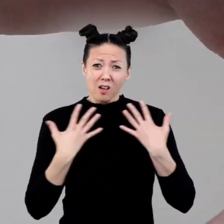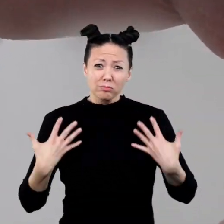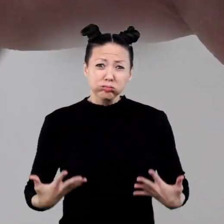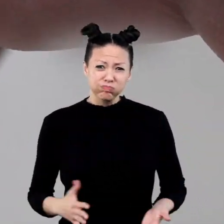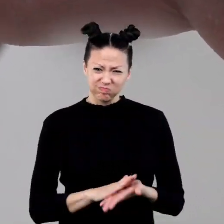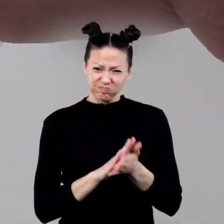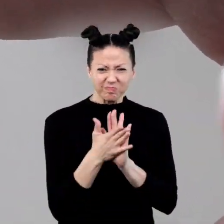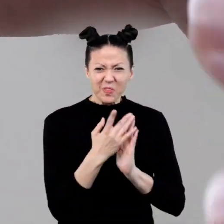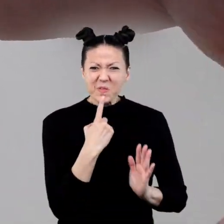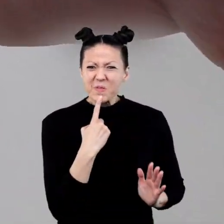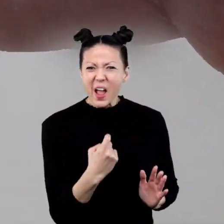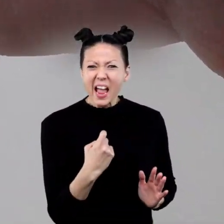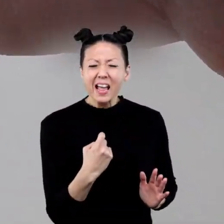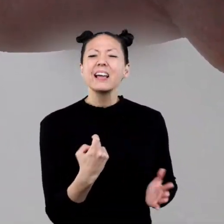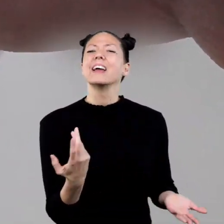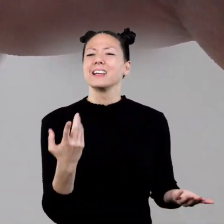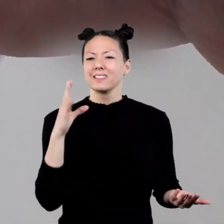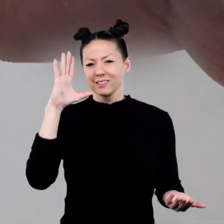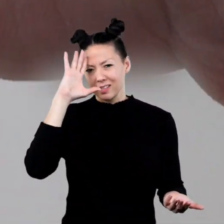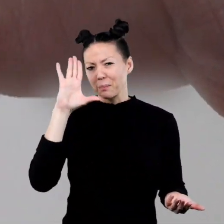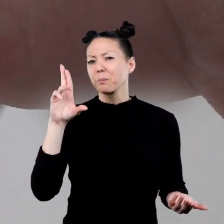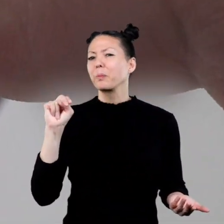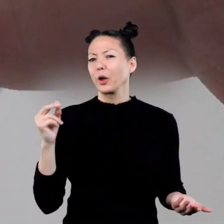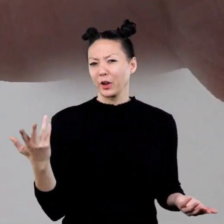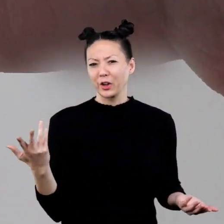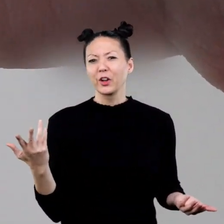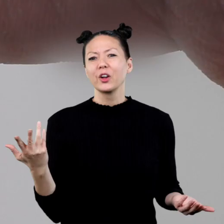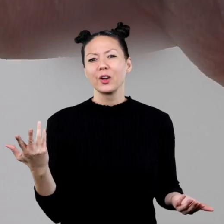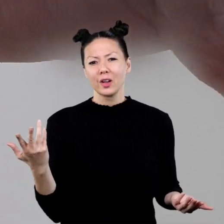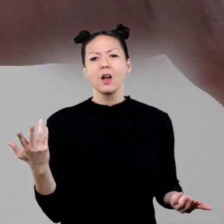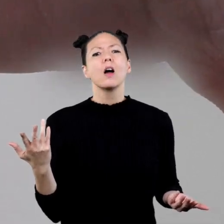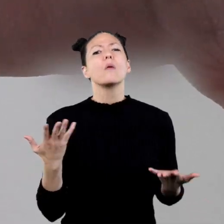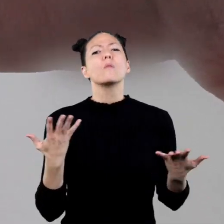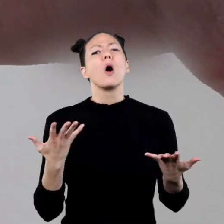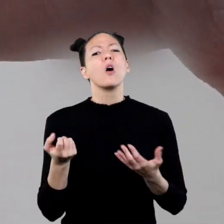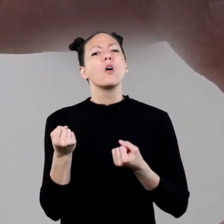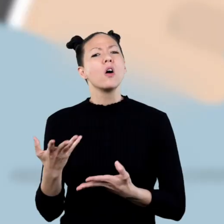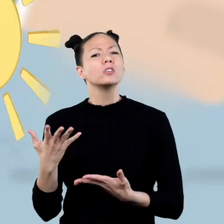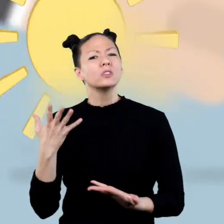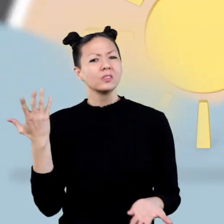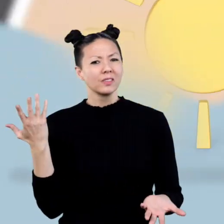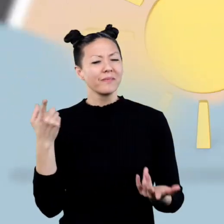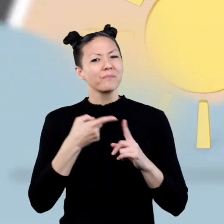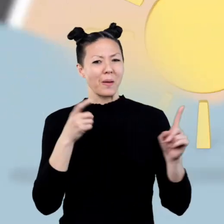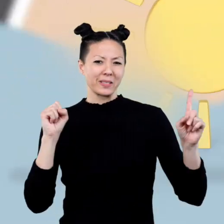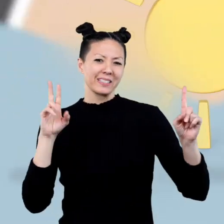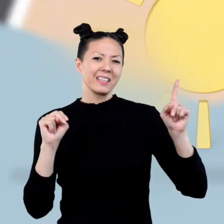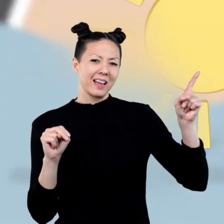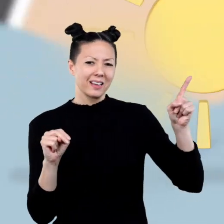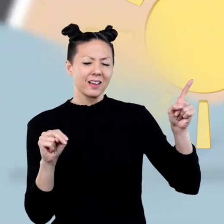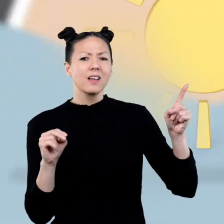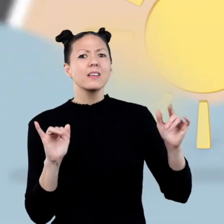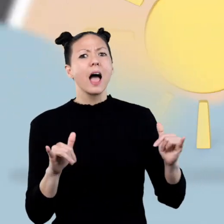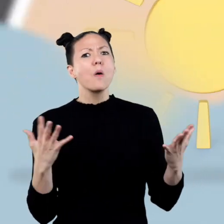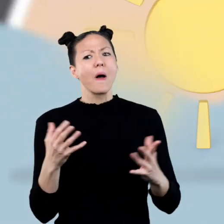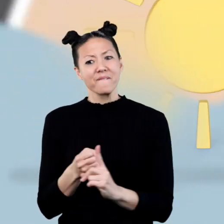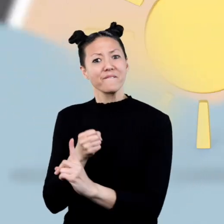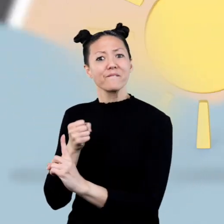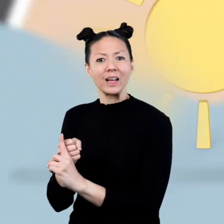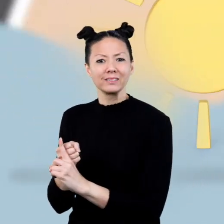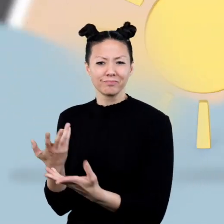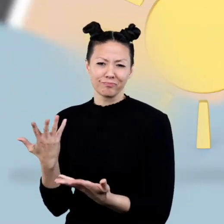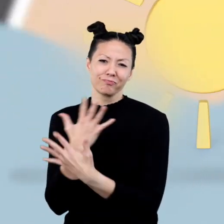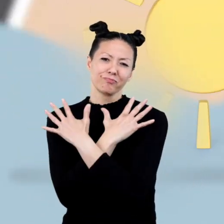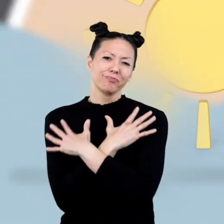arms may become red, and you get a sunburn. What causes this to happen? The sun. What is the effect?